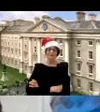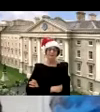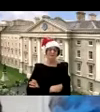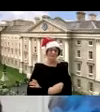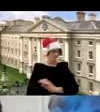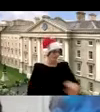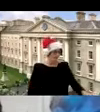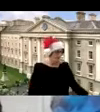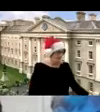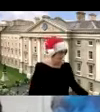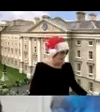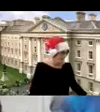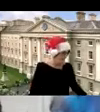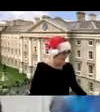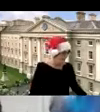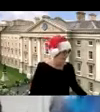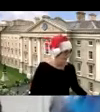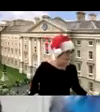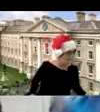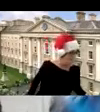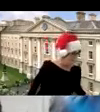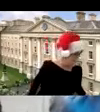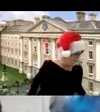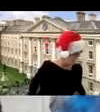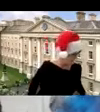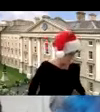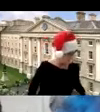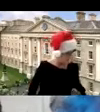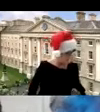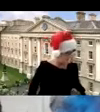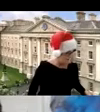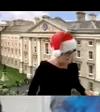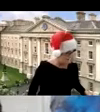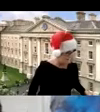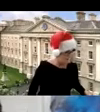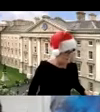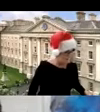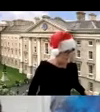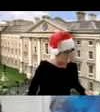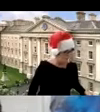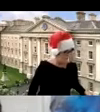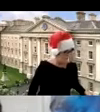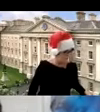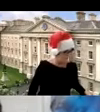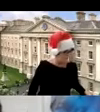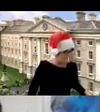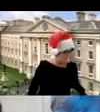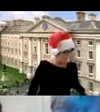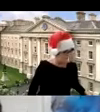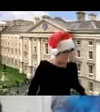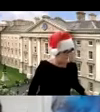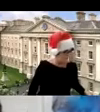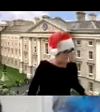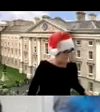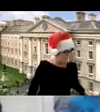and and too enjoyable to let it let it be let it be changed too much it will be different but um there is so much that we